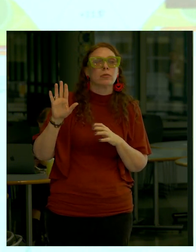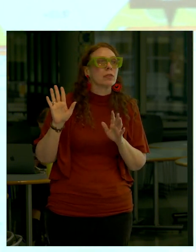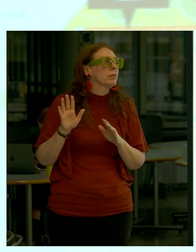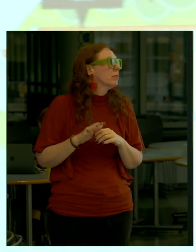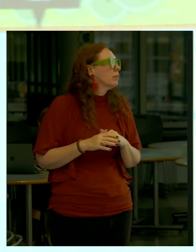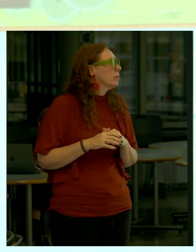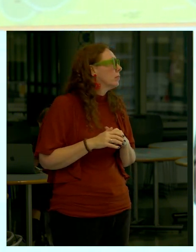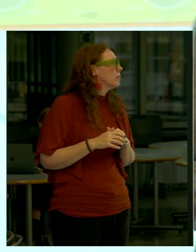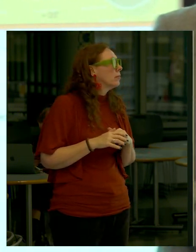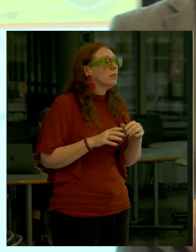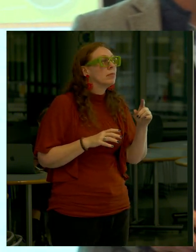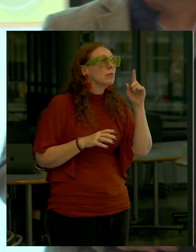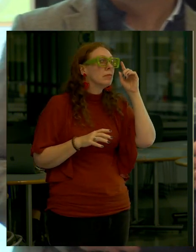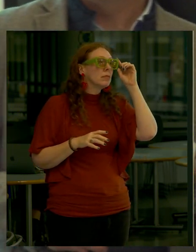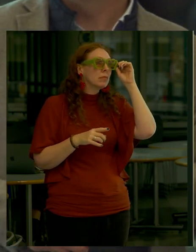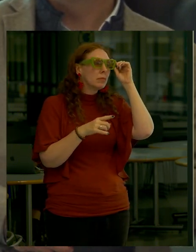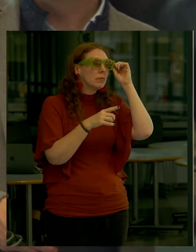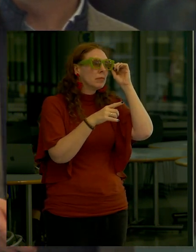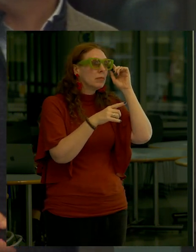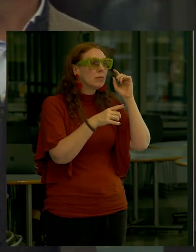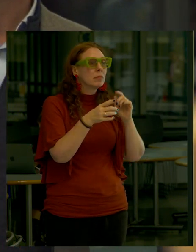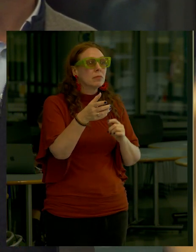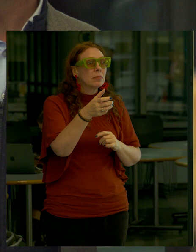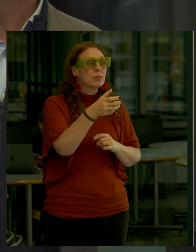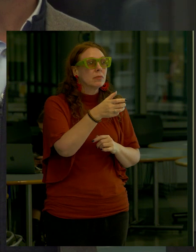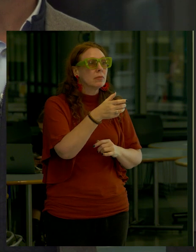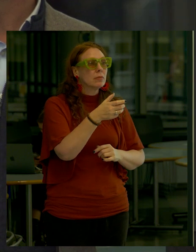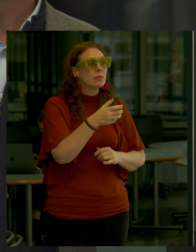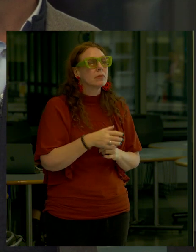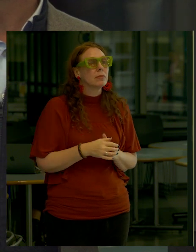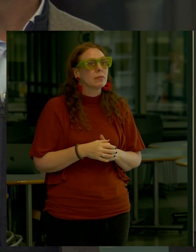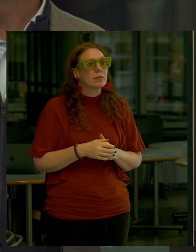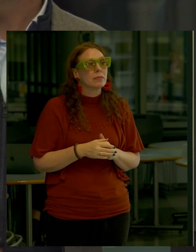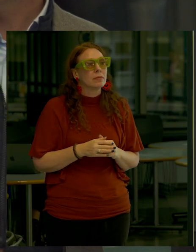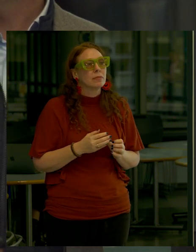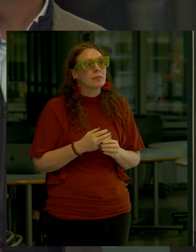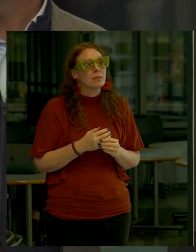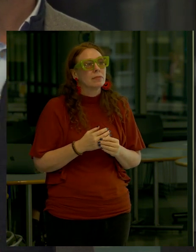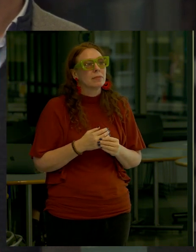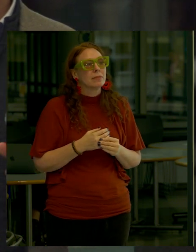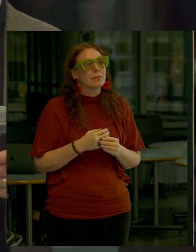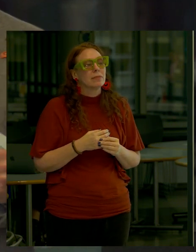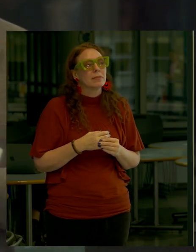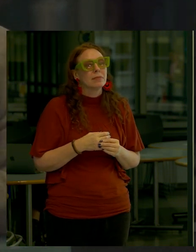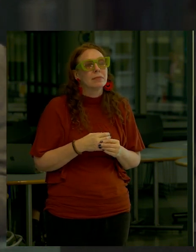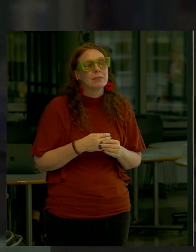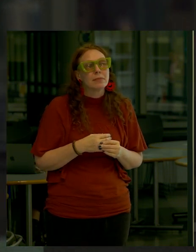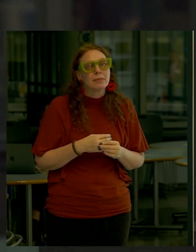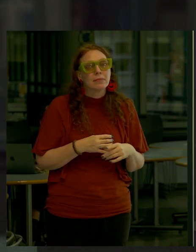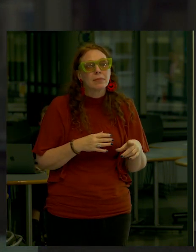want to make sure that we Caroline, could you take the microphone right there, please? I want to make sure we get to folks who haven't had chance to ask questions